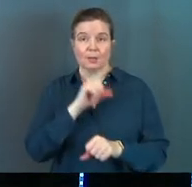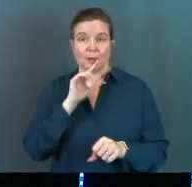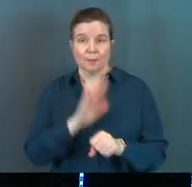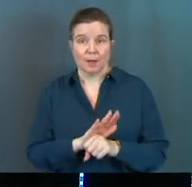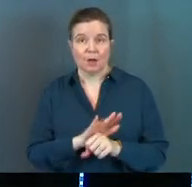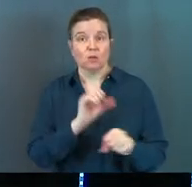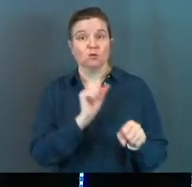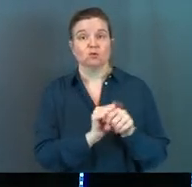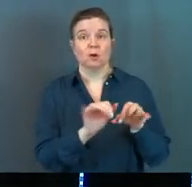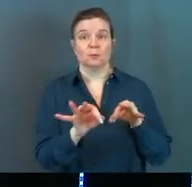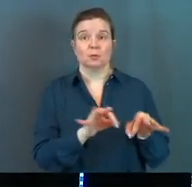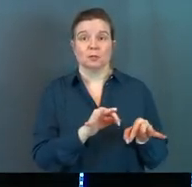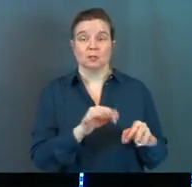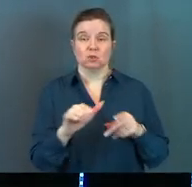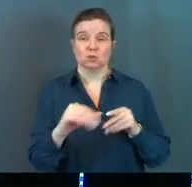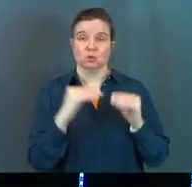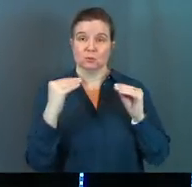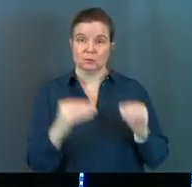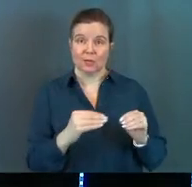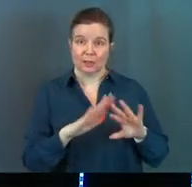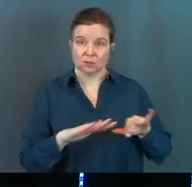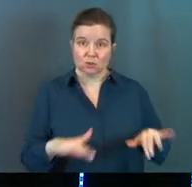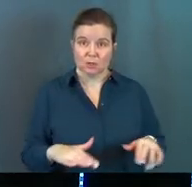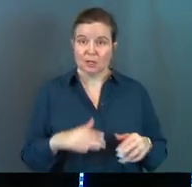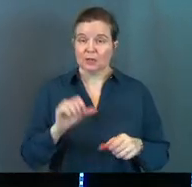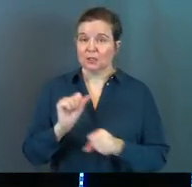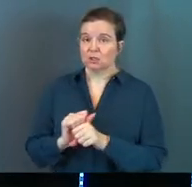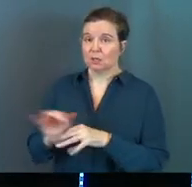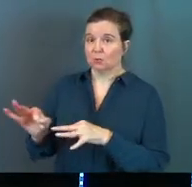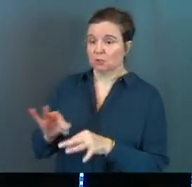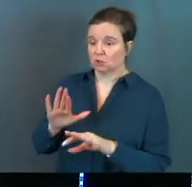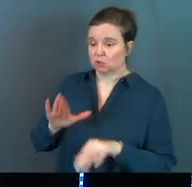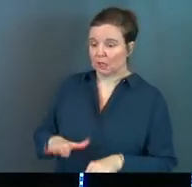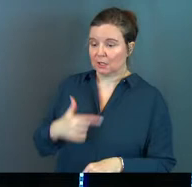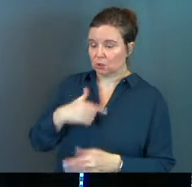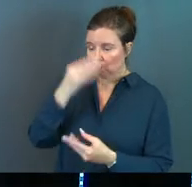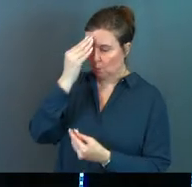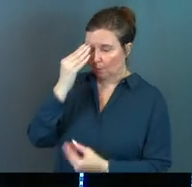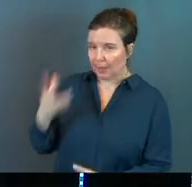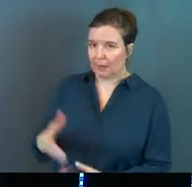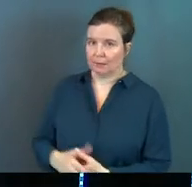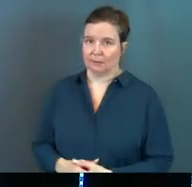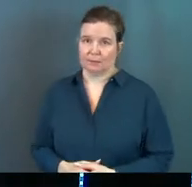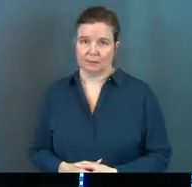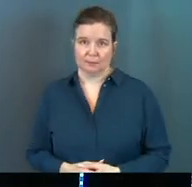So the job description of the parent is to train up their children. The job description of the child is to obey.